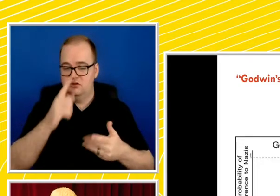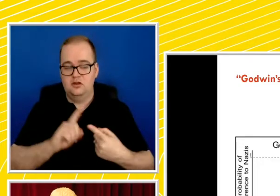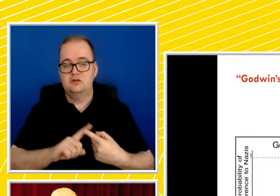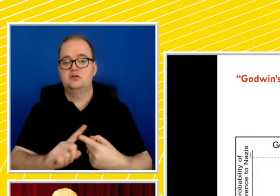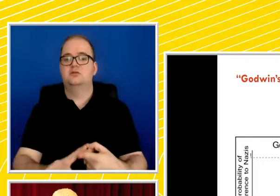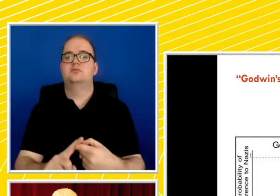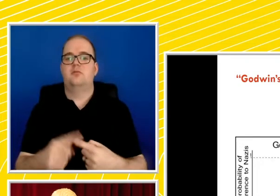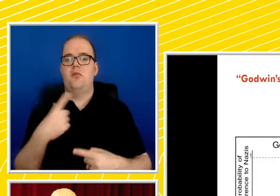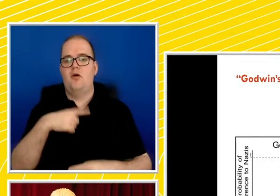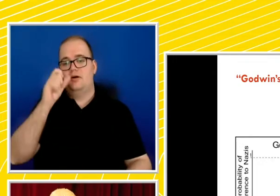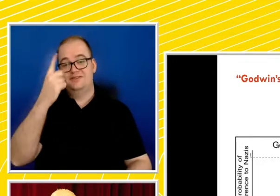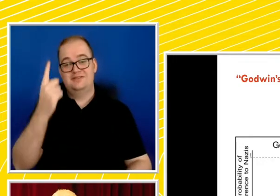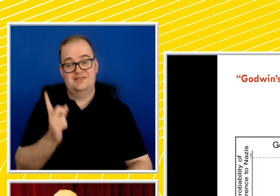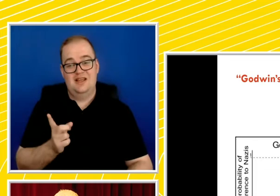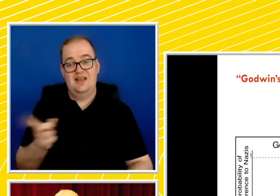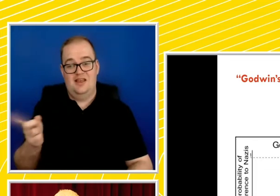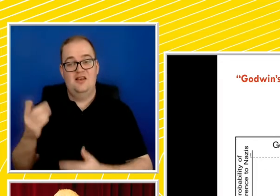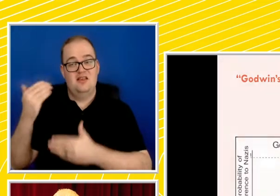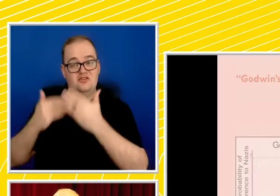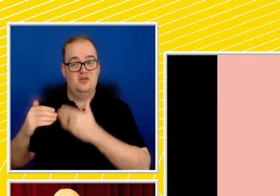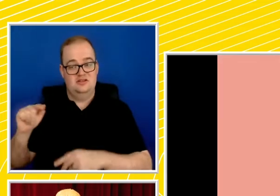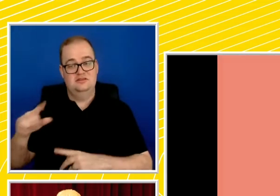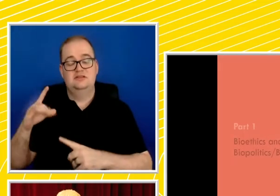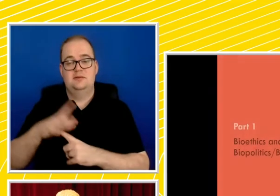period of history to contemporary bioethics.